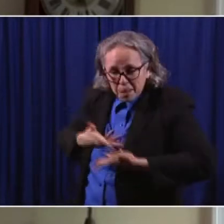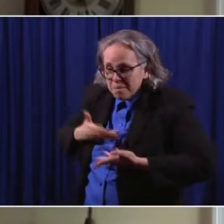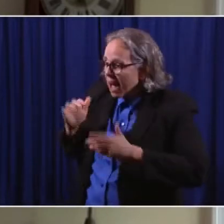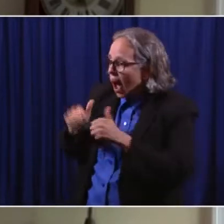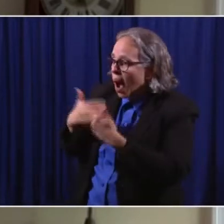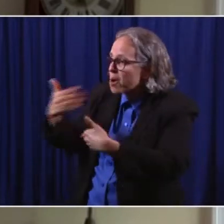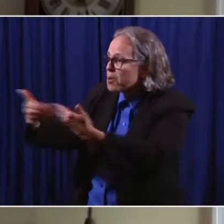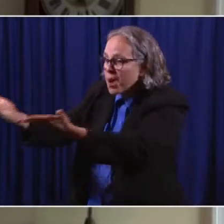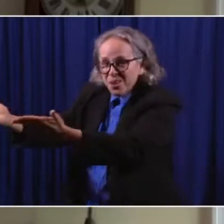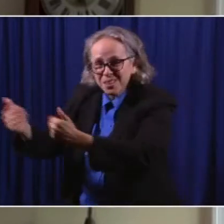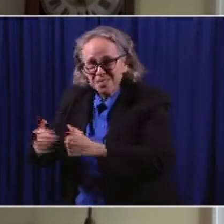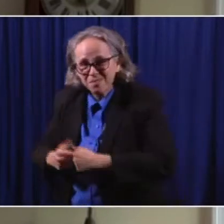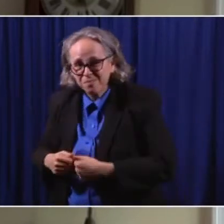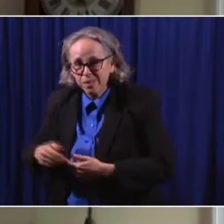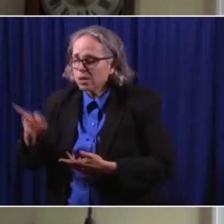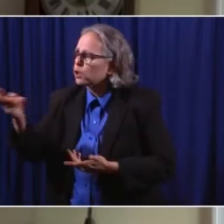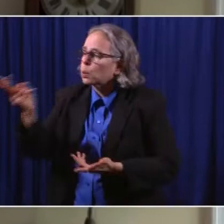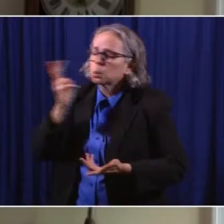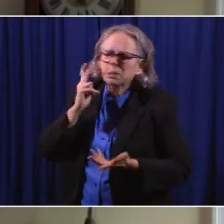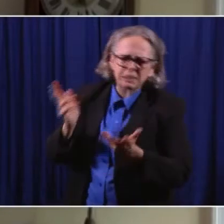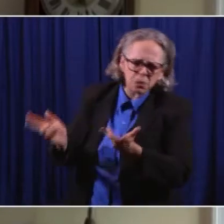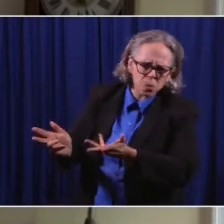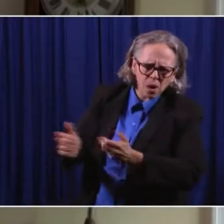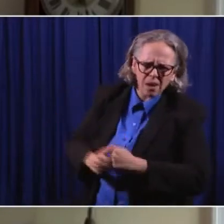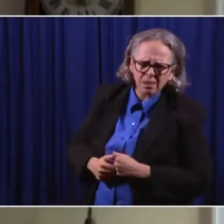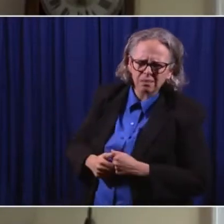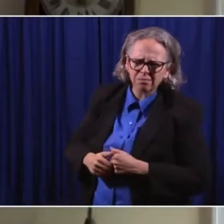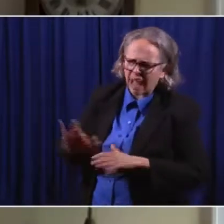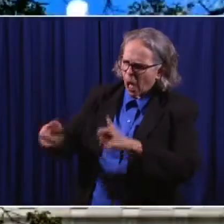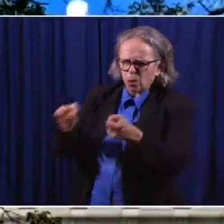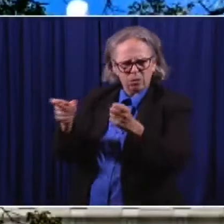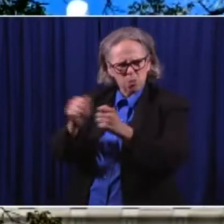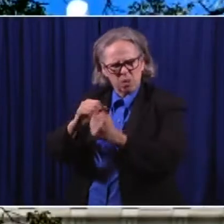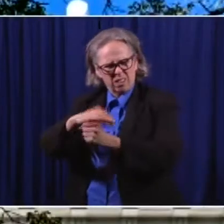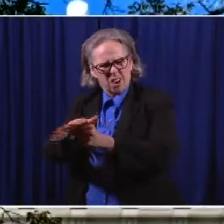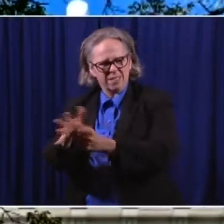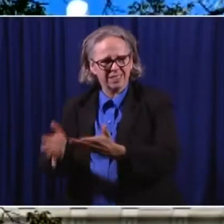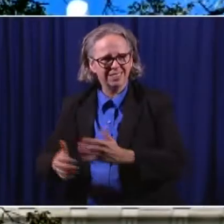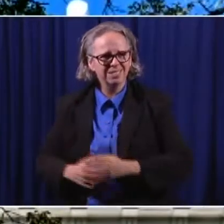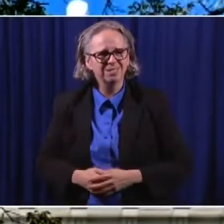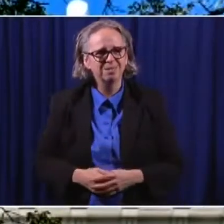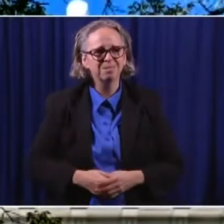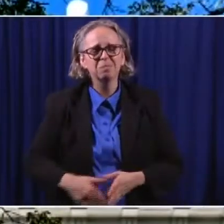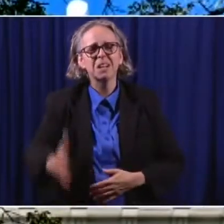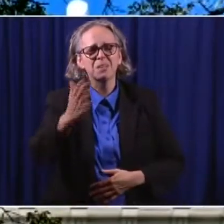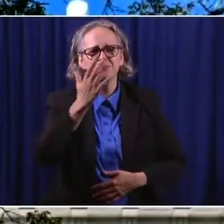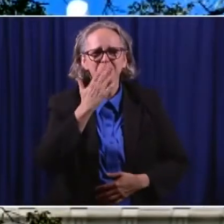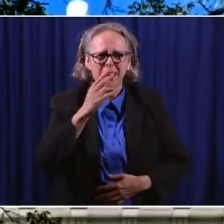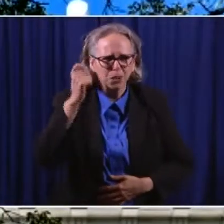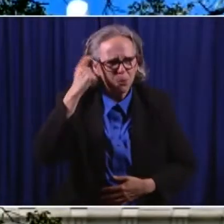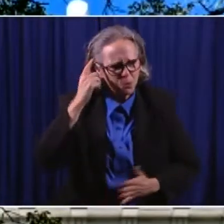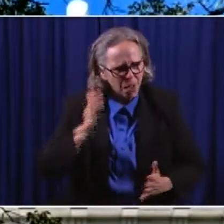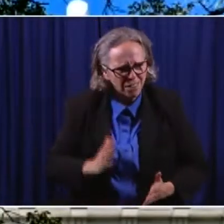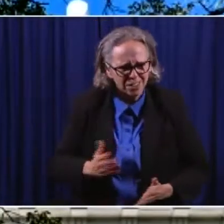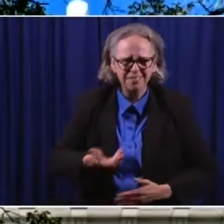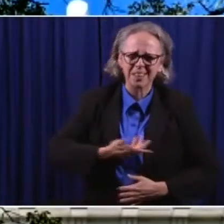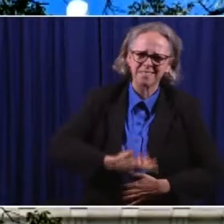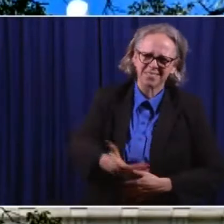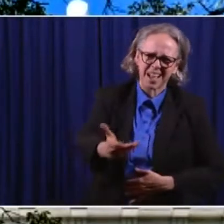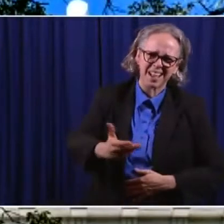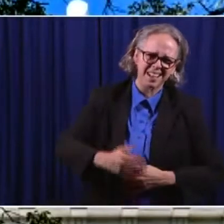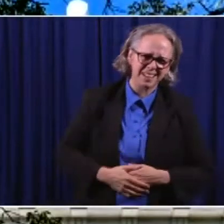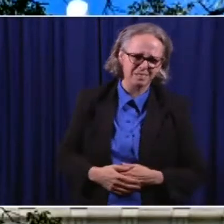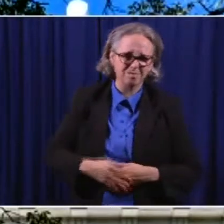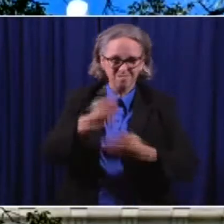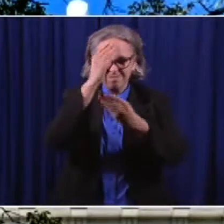you're seeing and how you're dealing with everything. Thank you very much, Governor, for giving me a chance to share our story.